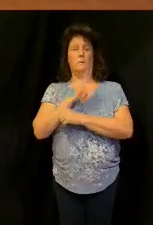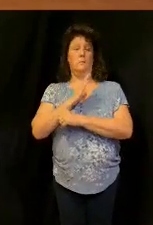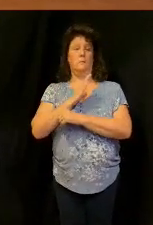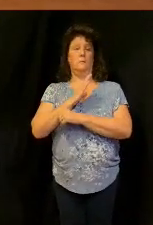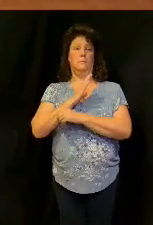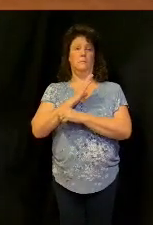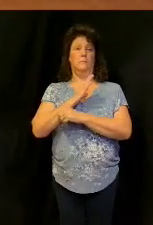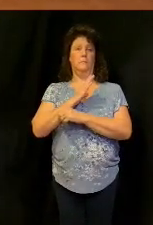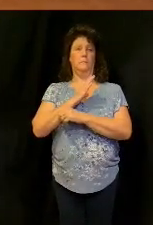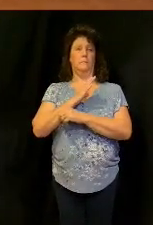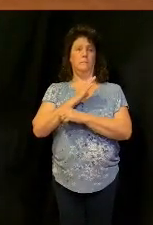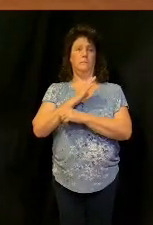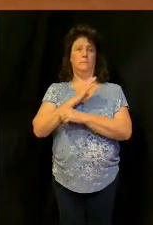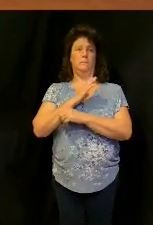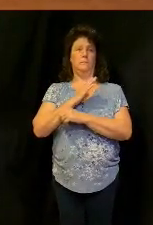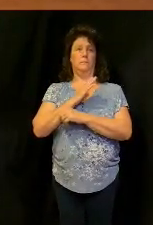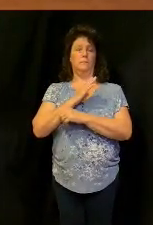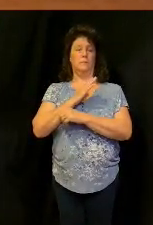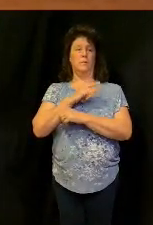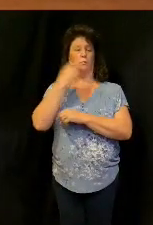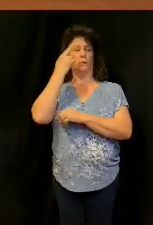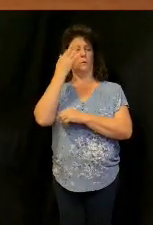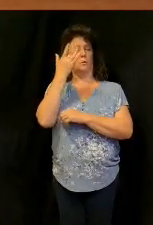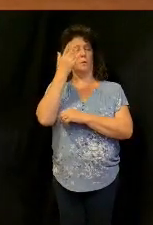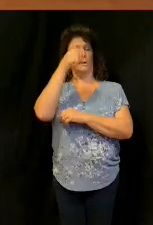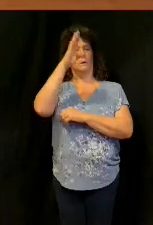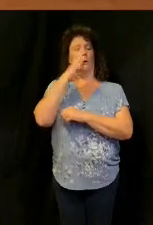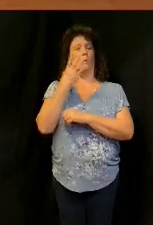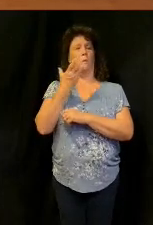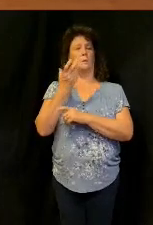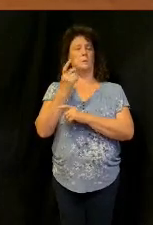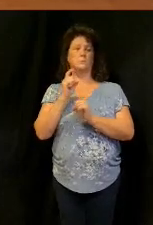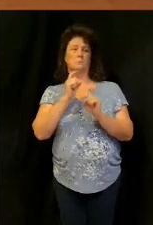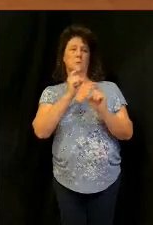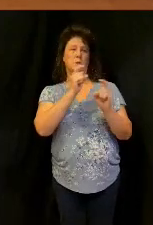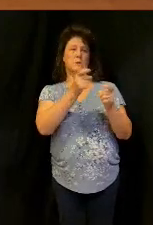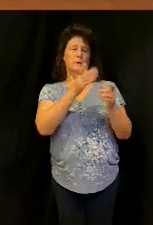the reason God wants you to be a giver he wants to provide for you